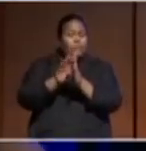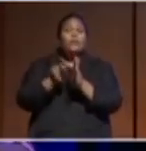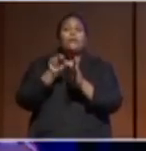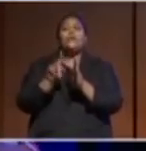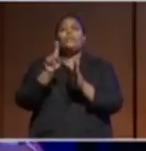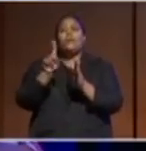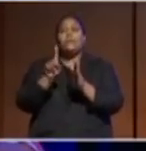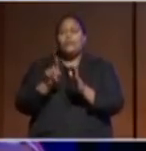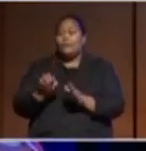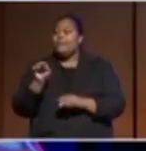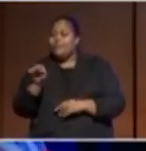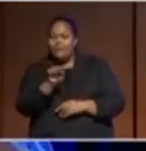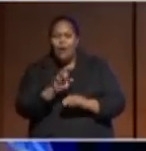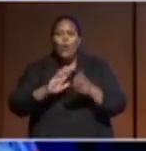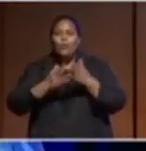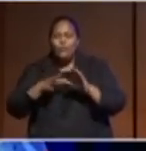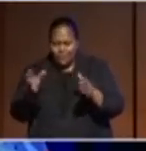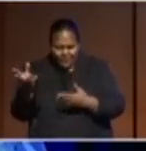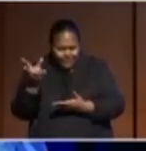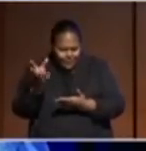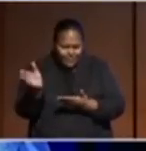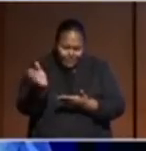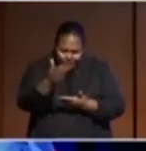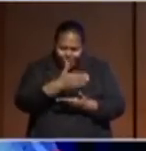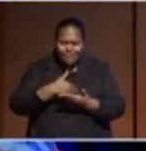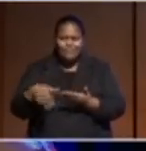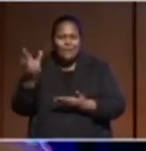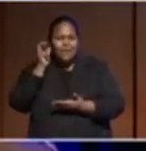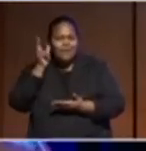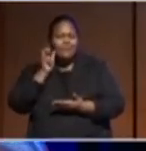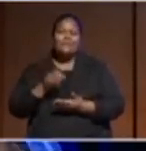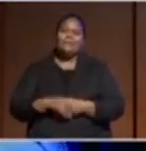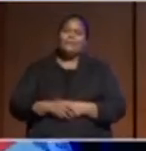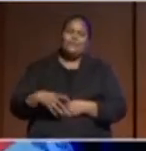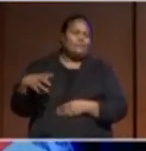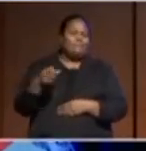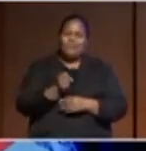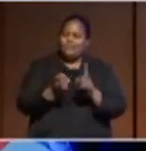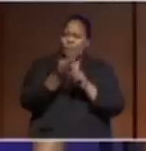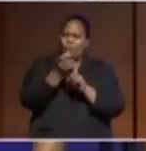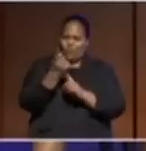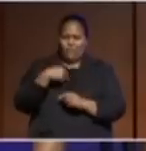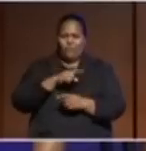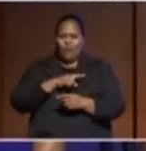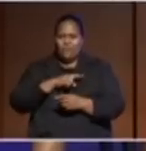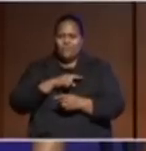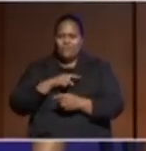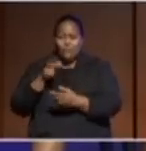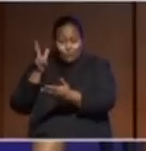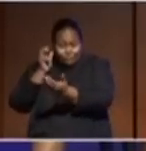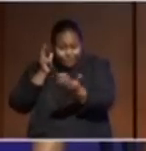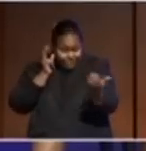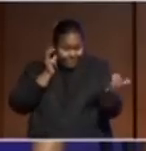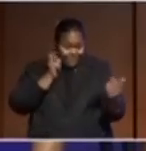interest of the collective. The collective interest has to be of paramount importance to the people in that unit.